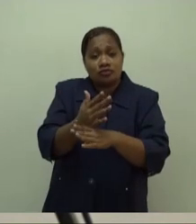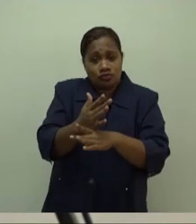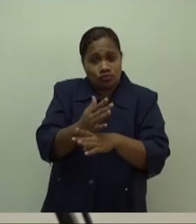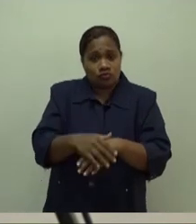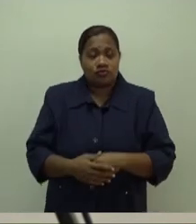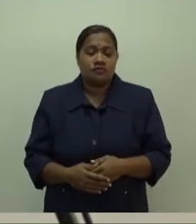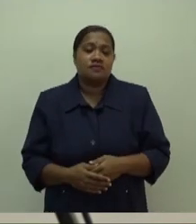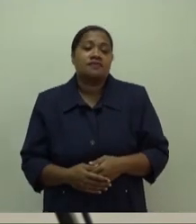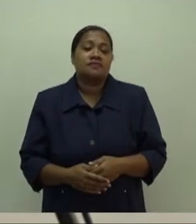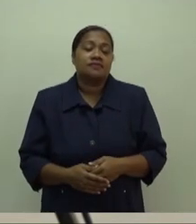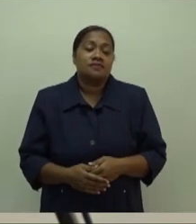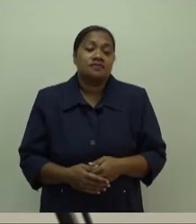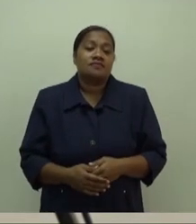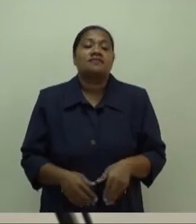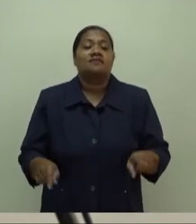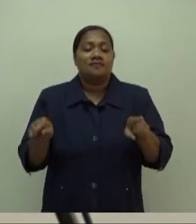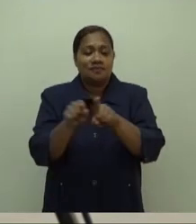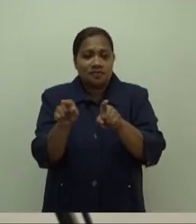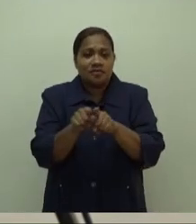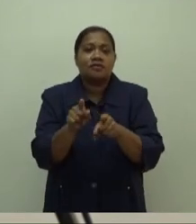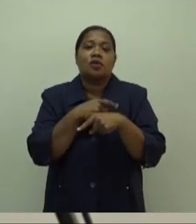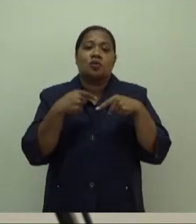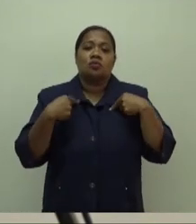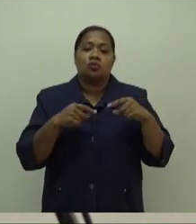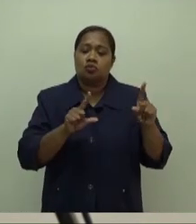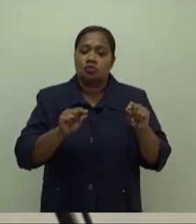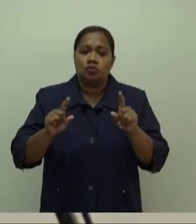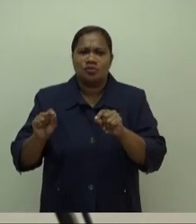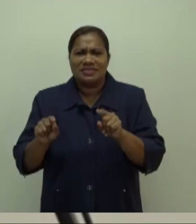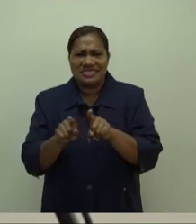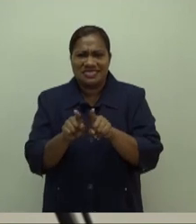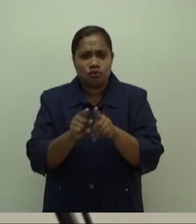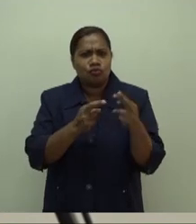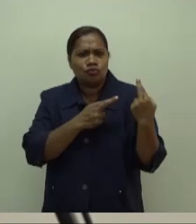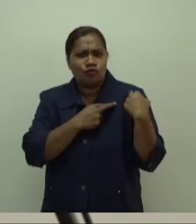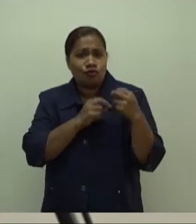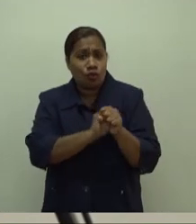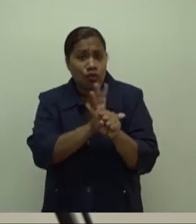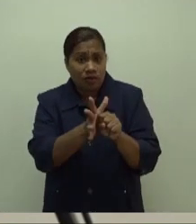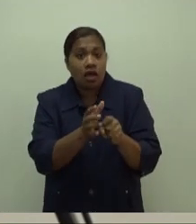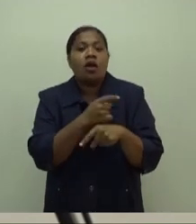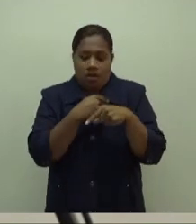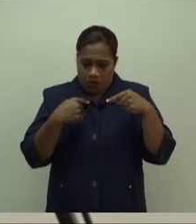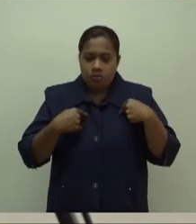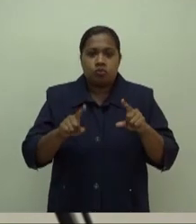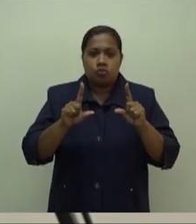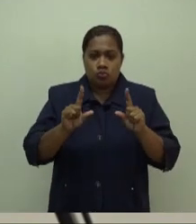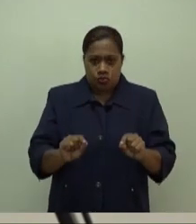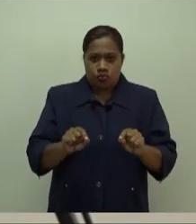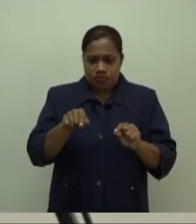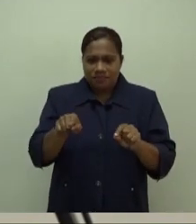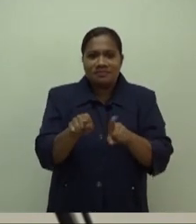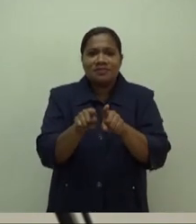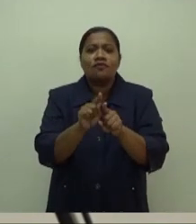In much the same way, we needed a whole-of-society response to deal with COVID-19. We need an effective whole-of-society response to deal with